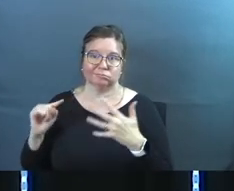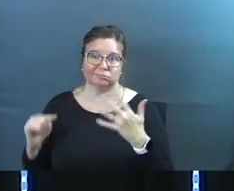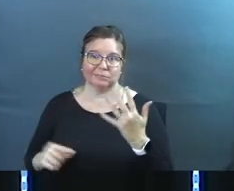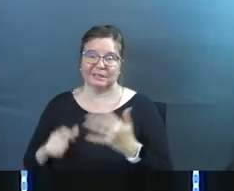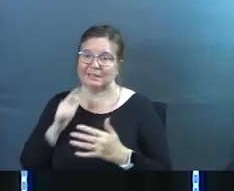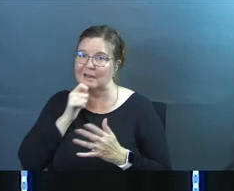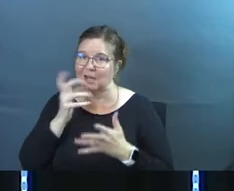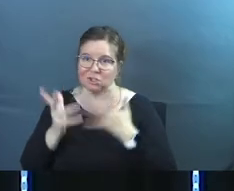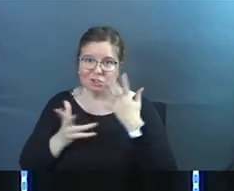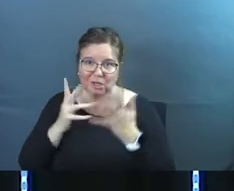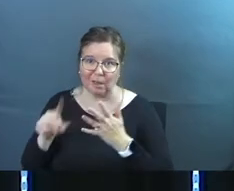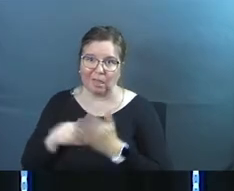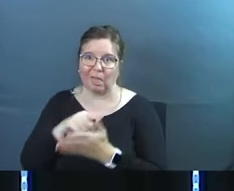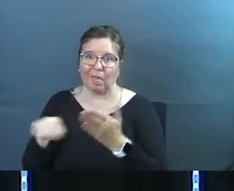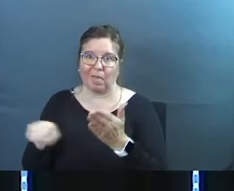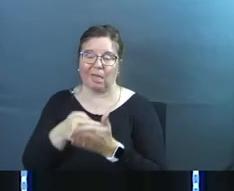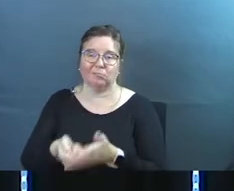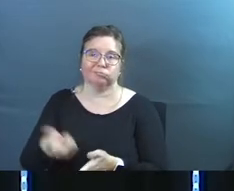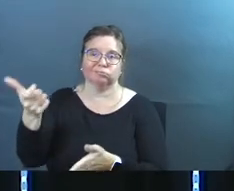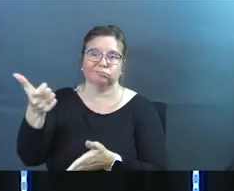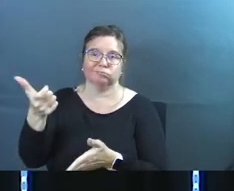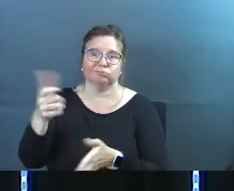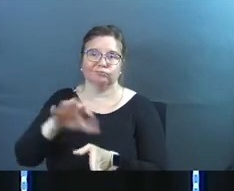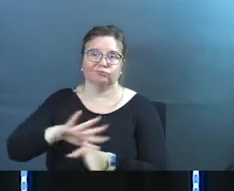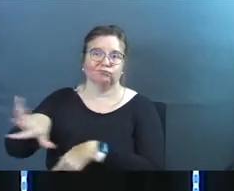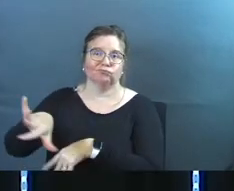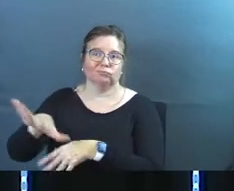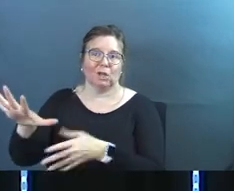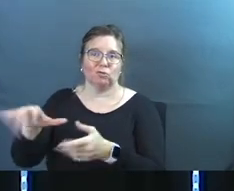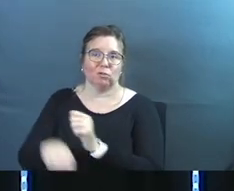not shamed and canceled and crushed